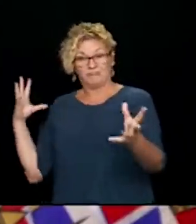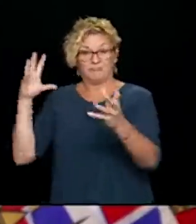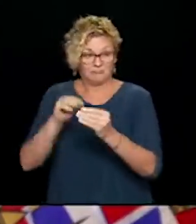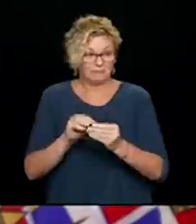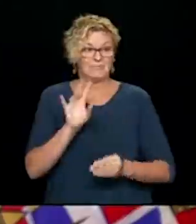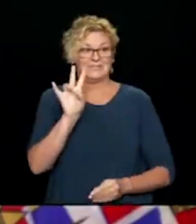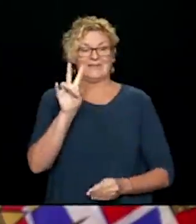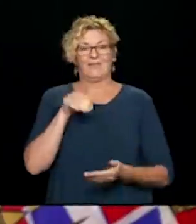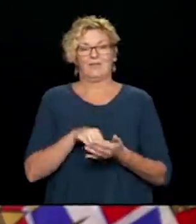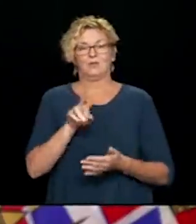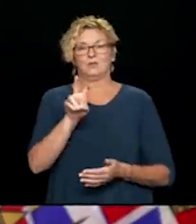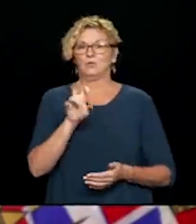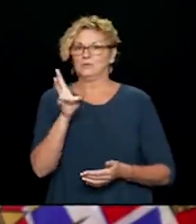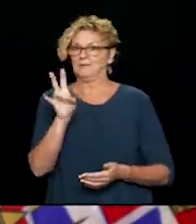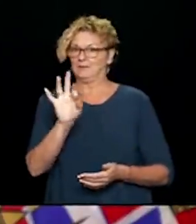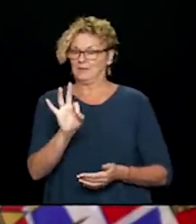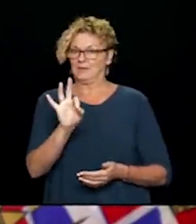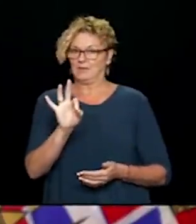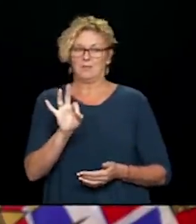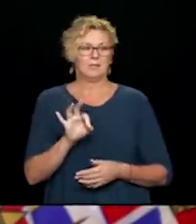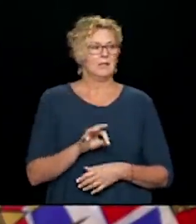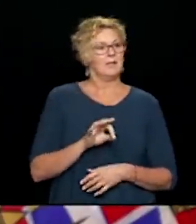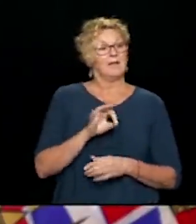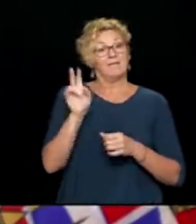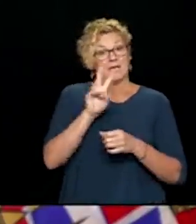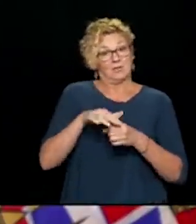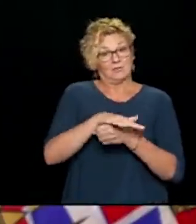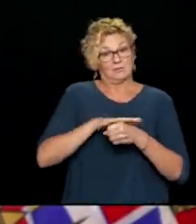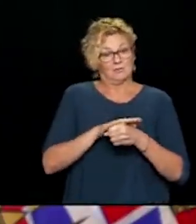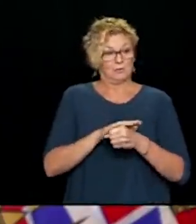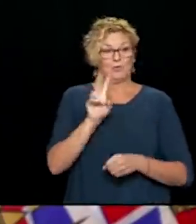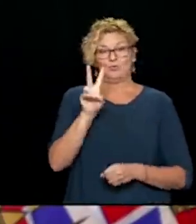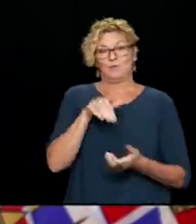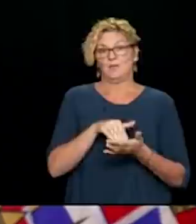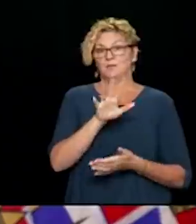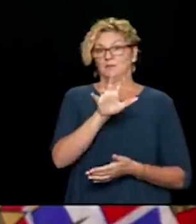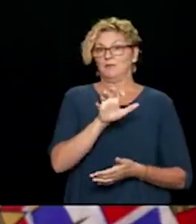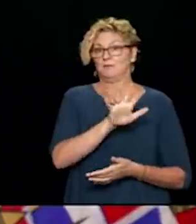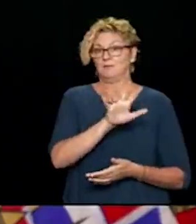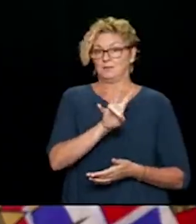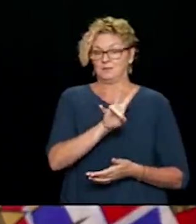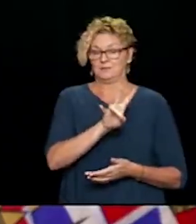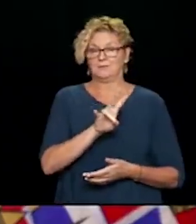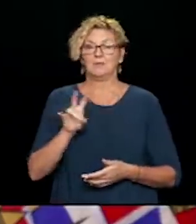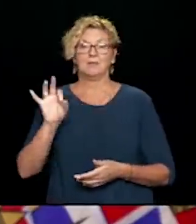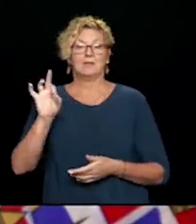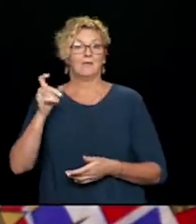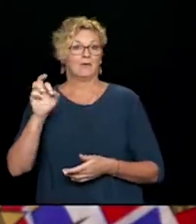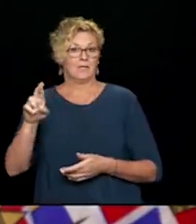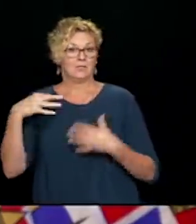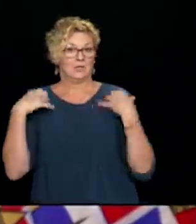people with COVID-19. And that includes 2,557 in the Vancouver coastal area. 3